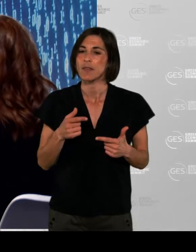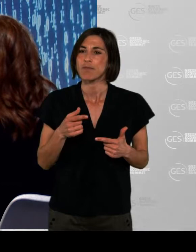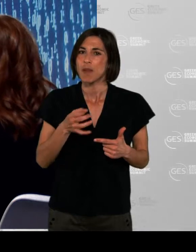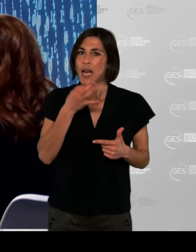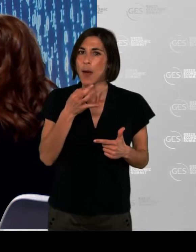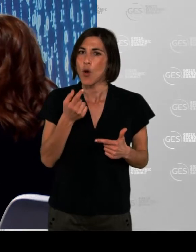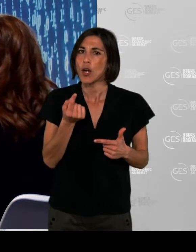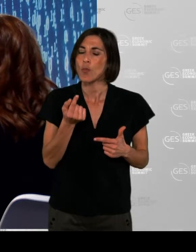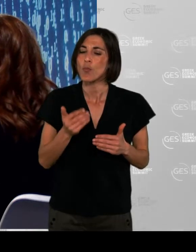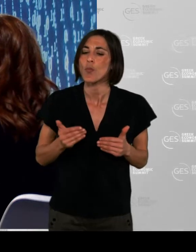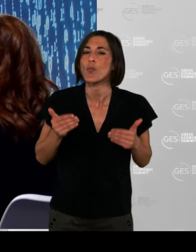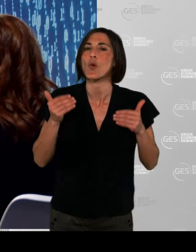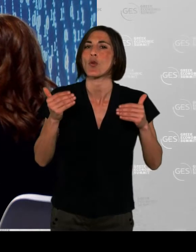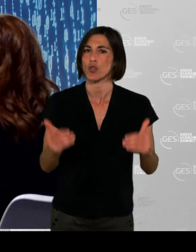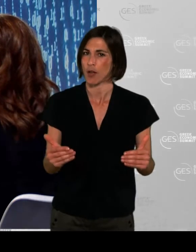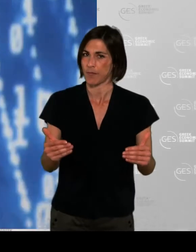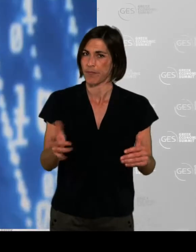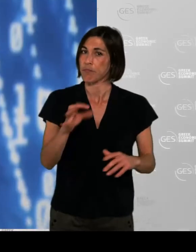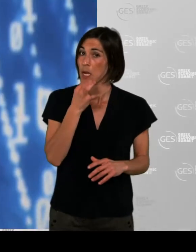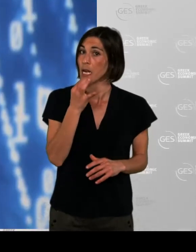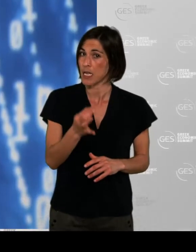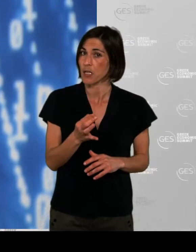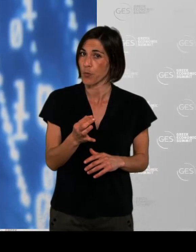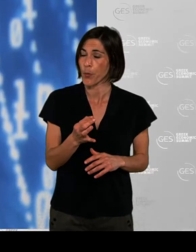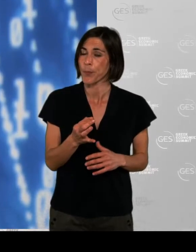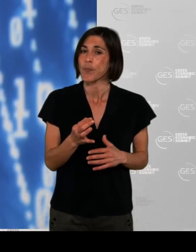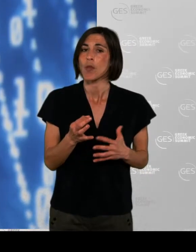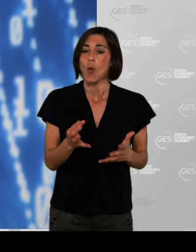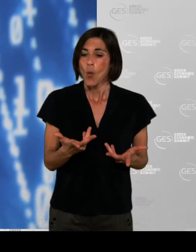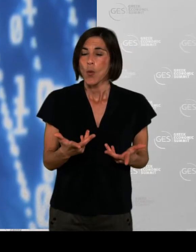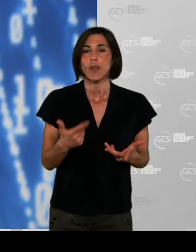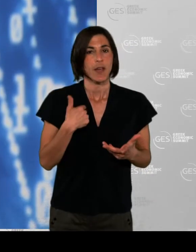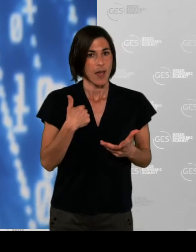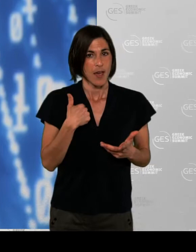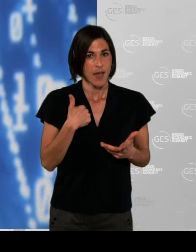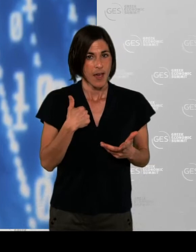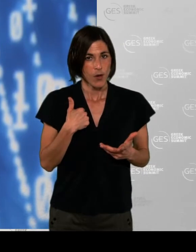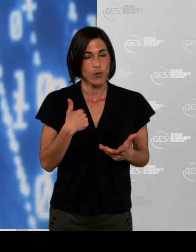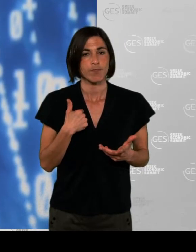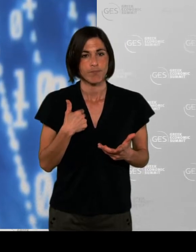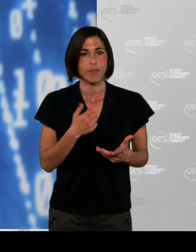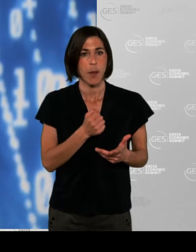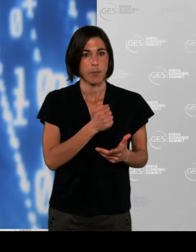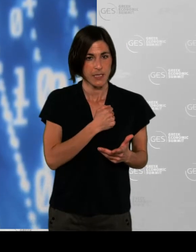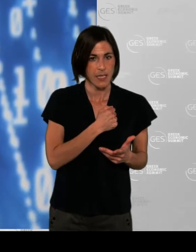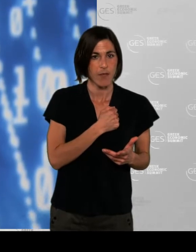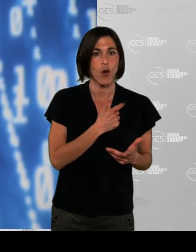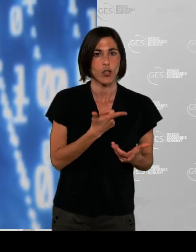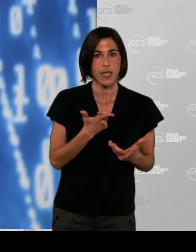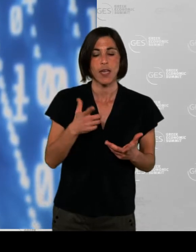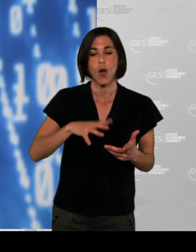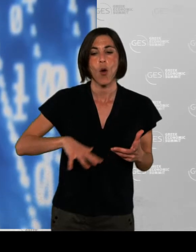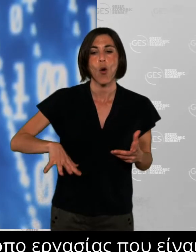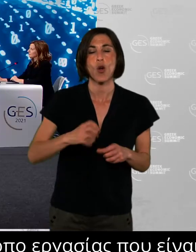prefer to see as uh you know the new uh way of working which is uh flexible and we like to brand it uh at least within our organization as dynamic